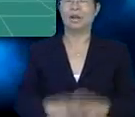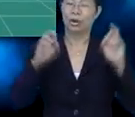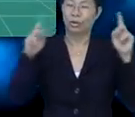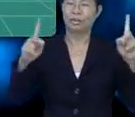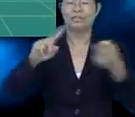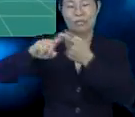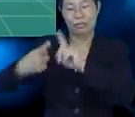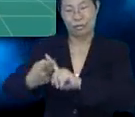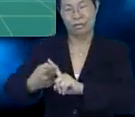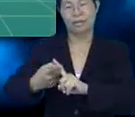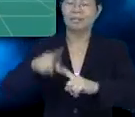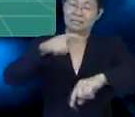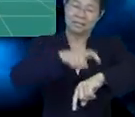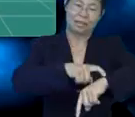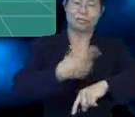12 edges.